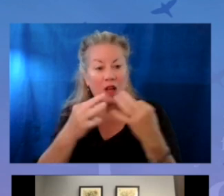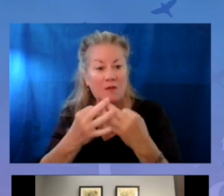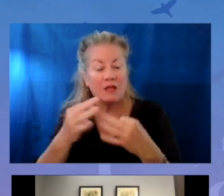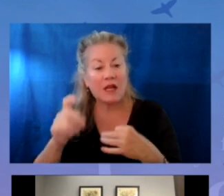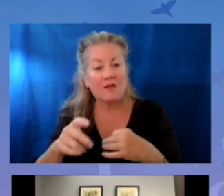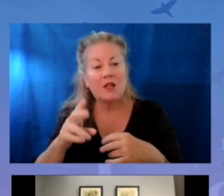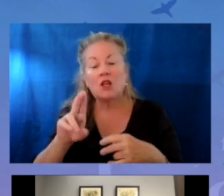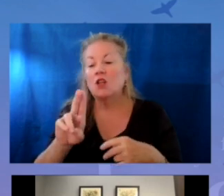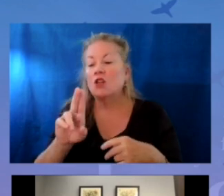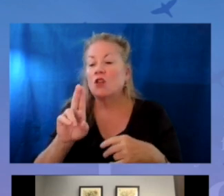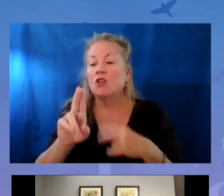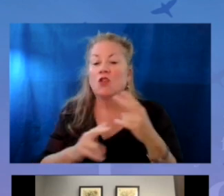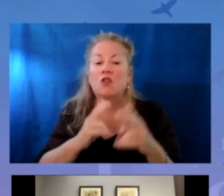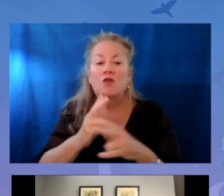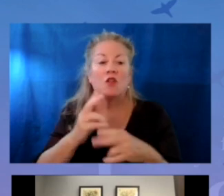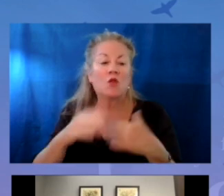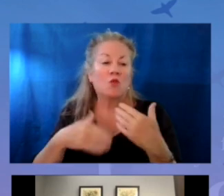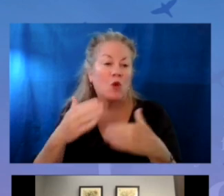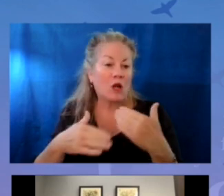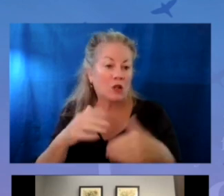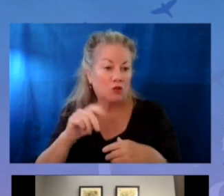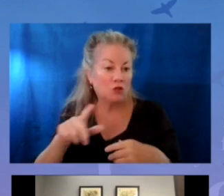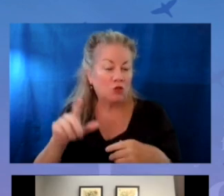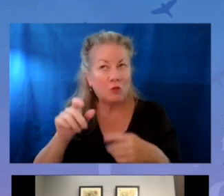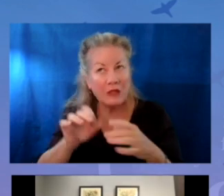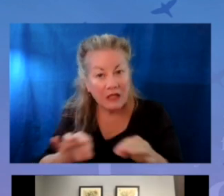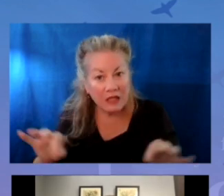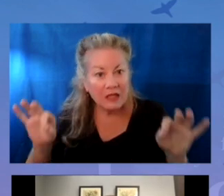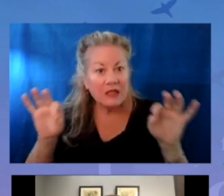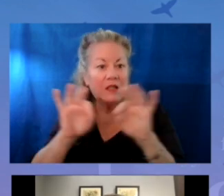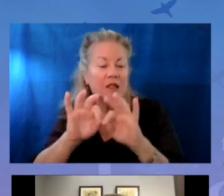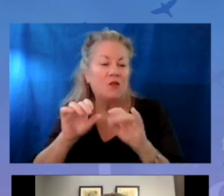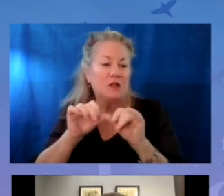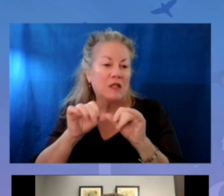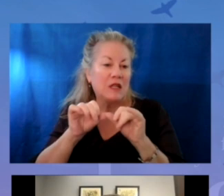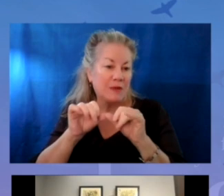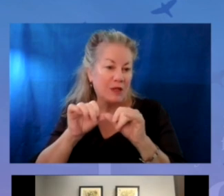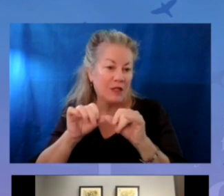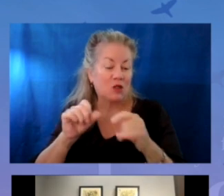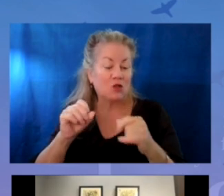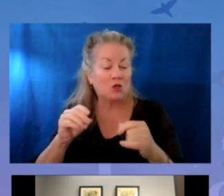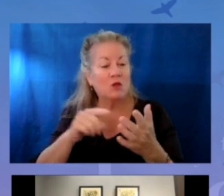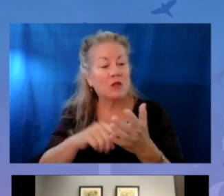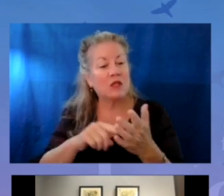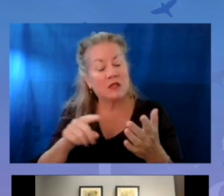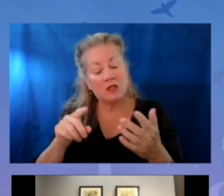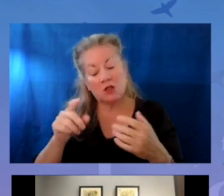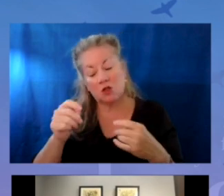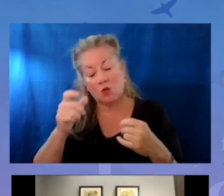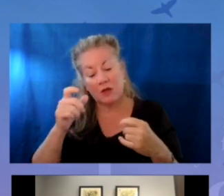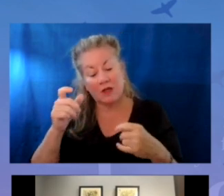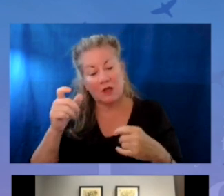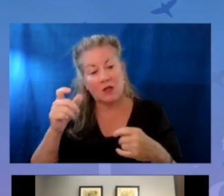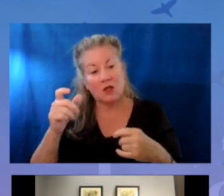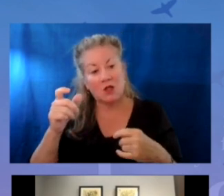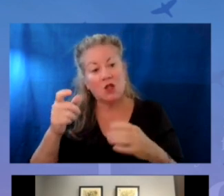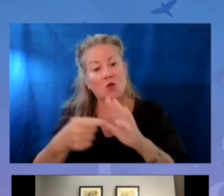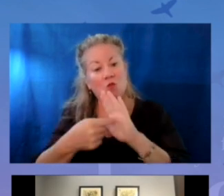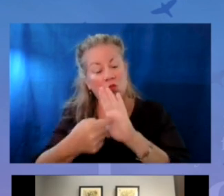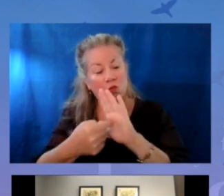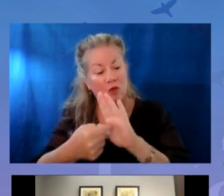families, having that universal process and tool would be key to sustainability. And so this is a quick representation